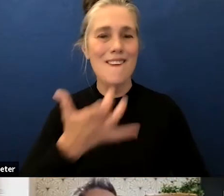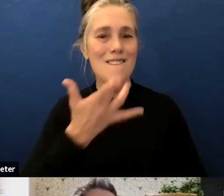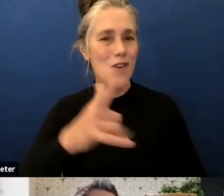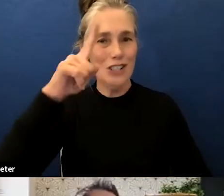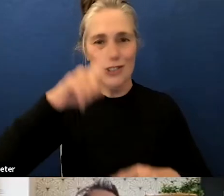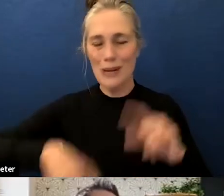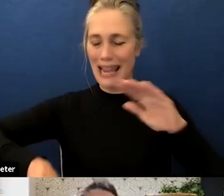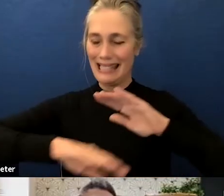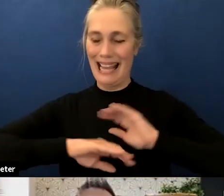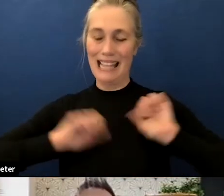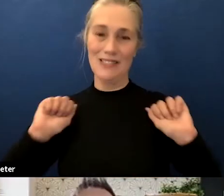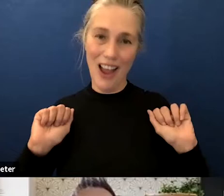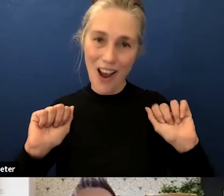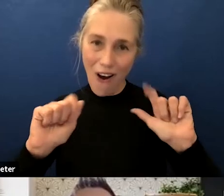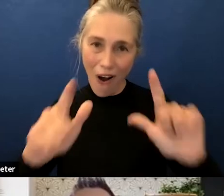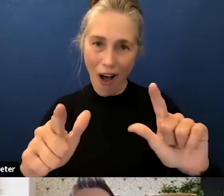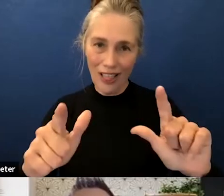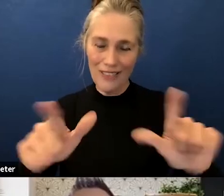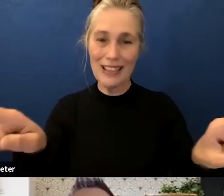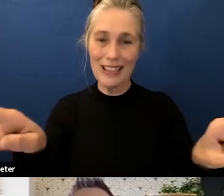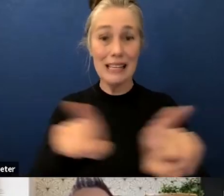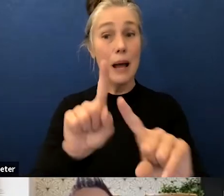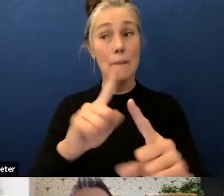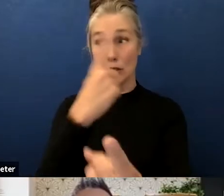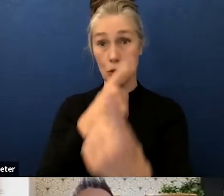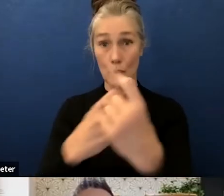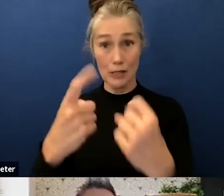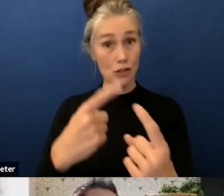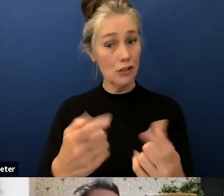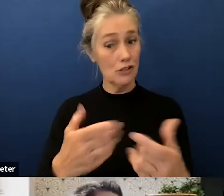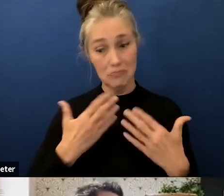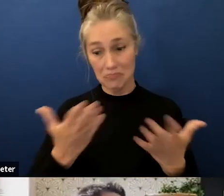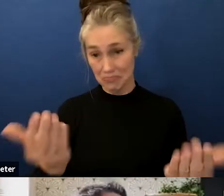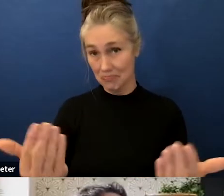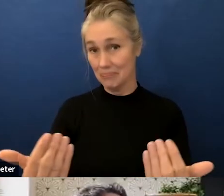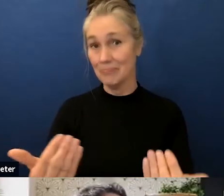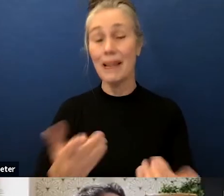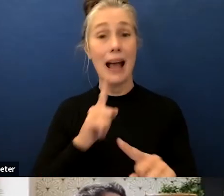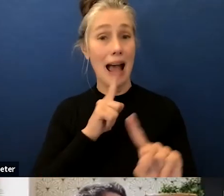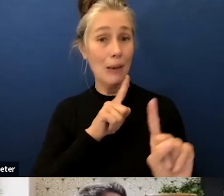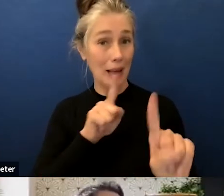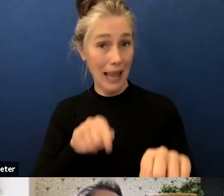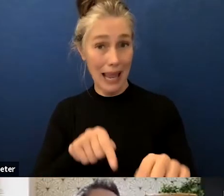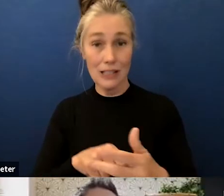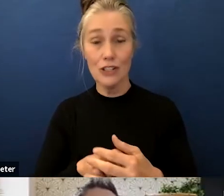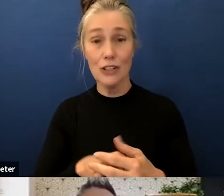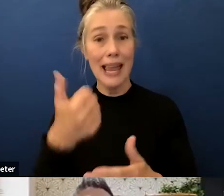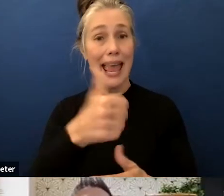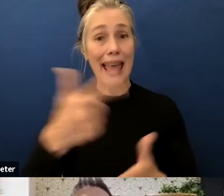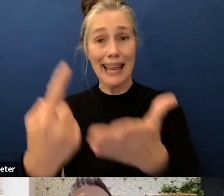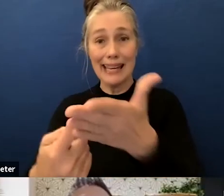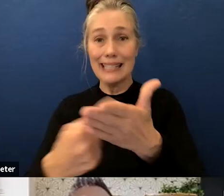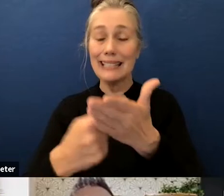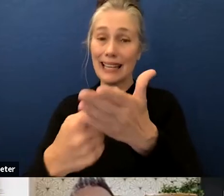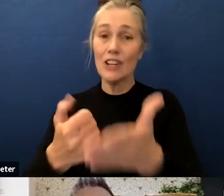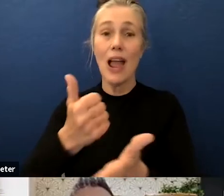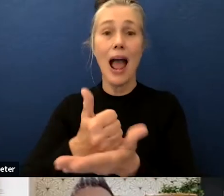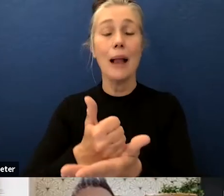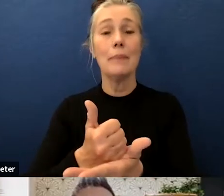if you have any questions i'd love to answer them and then any discussion as well that can help guide us to getting to